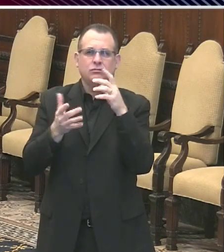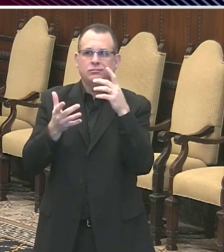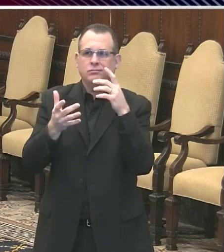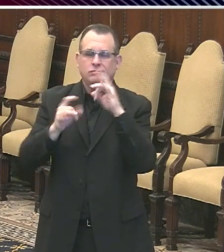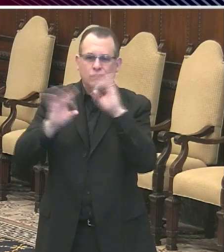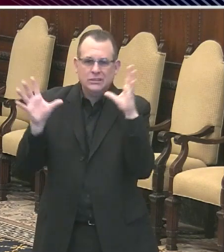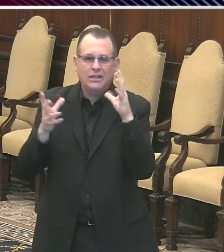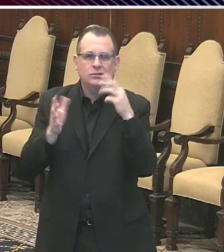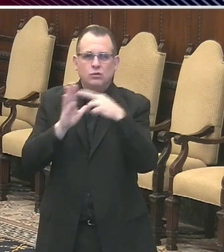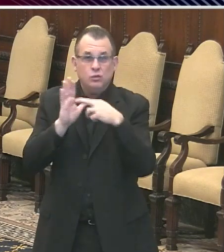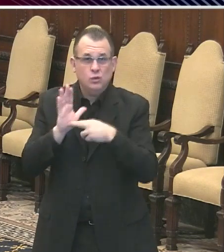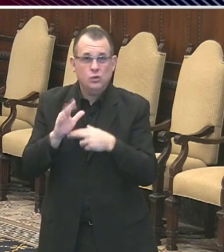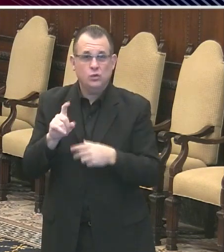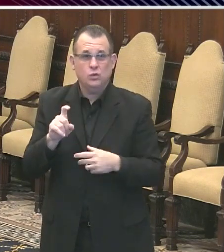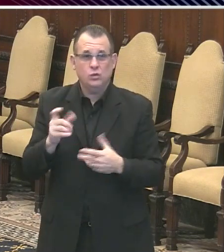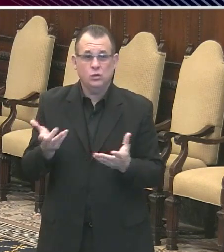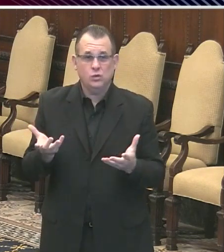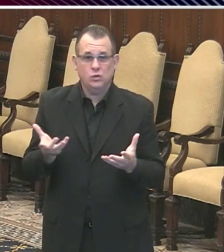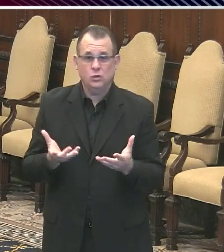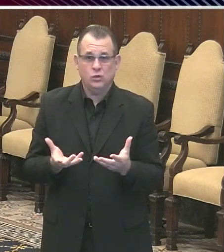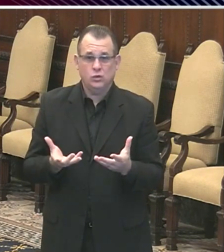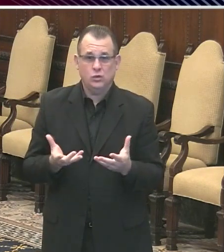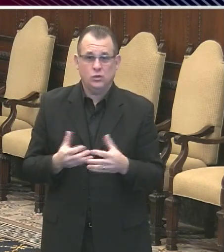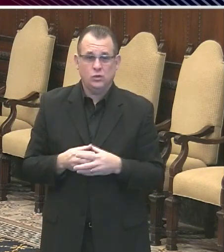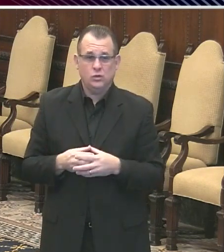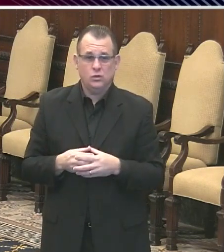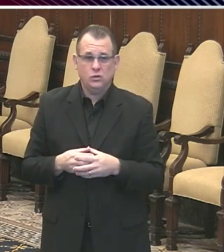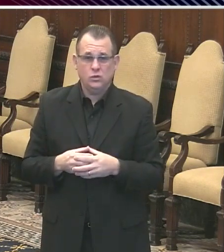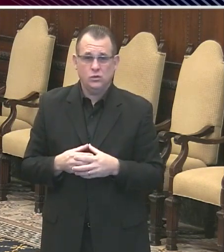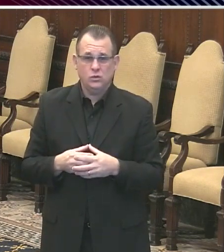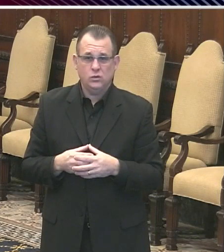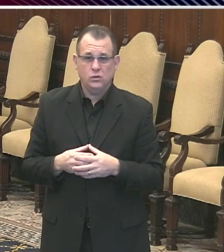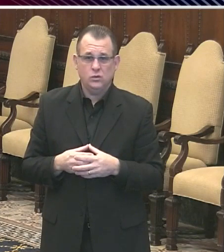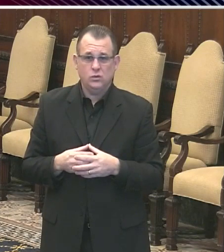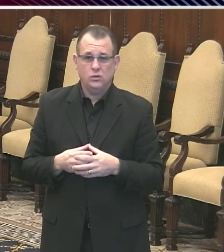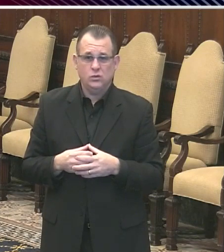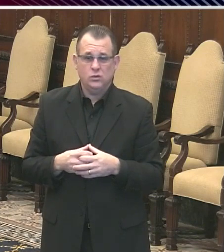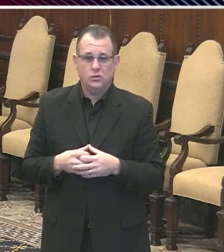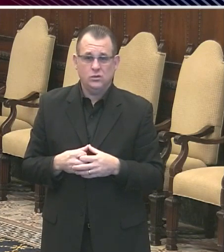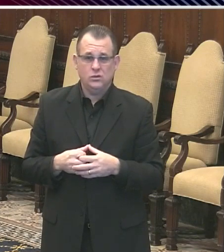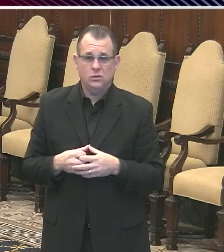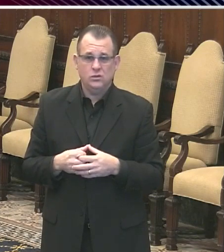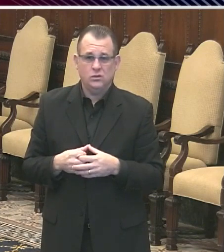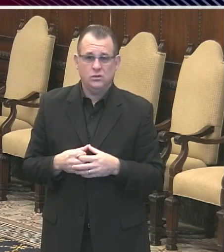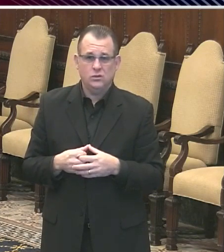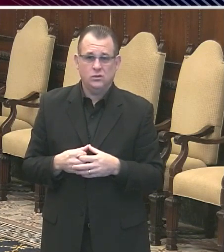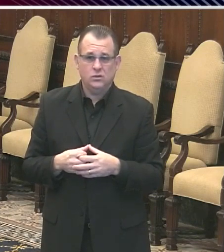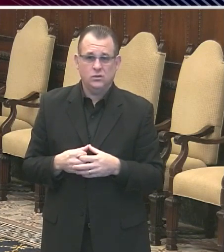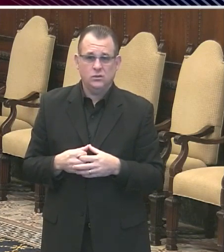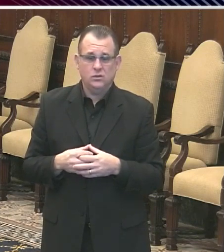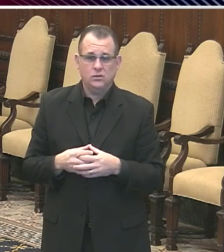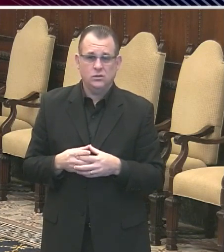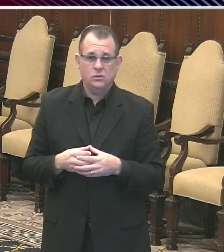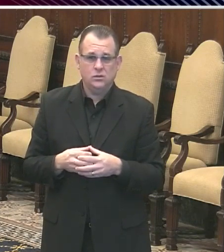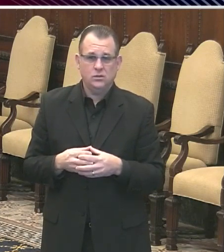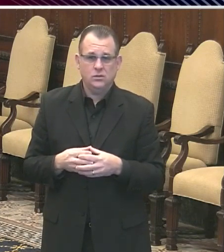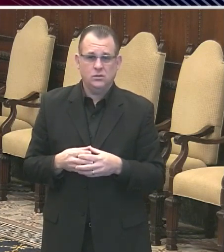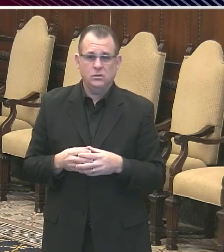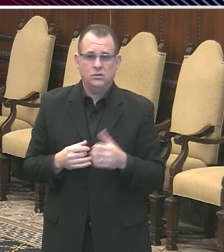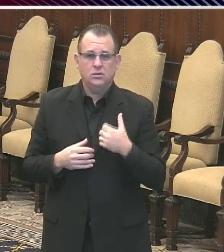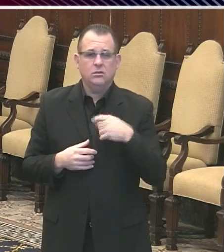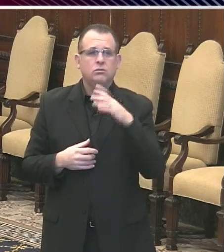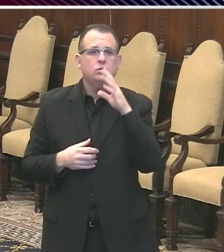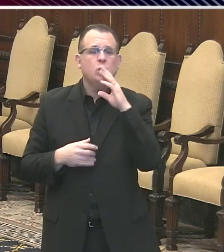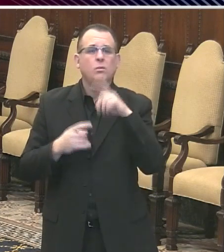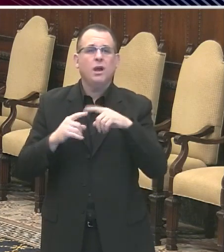the doctor talk about the testing first, and then we'll go to the other issues. Well, let me talk about testing, and I could more generally about